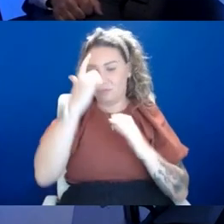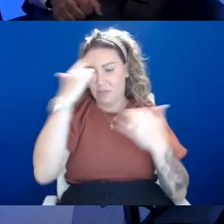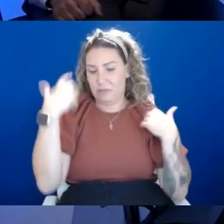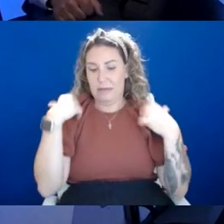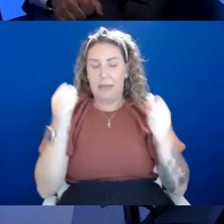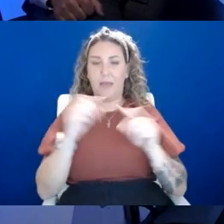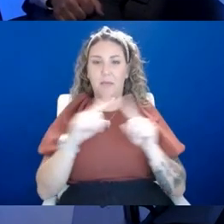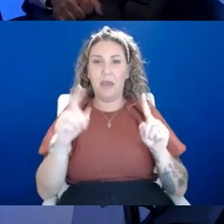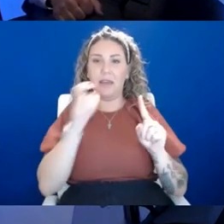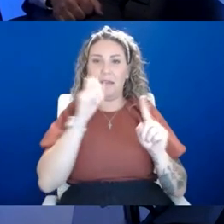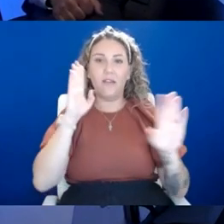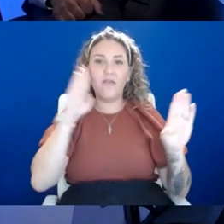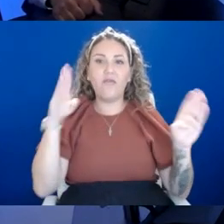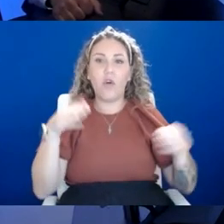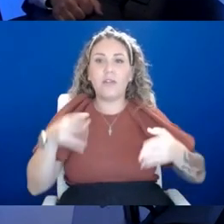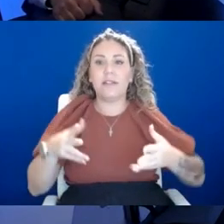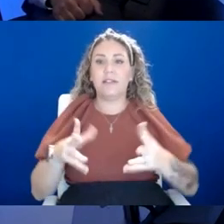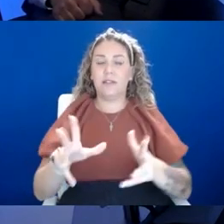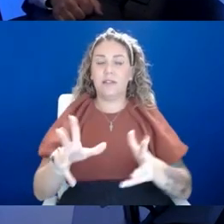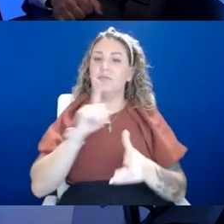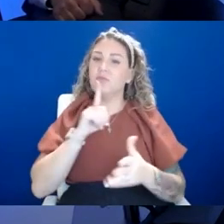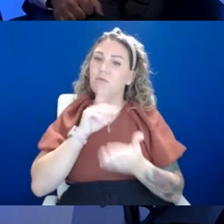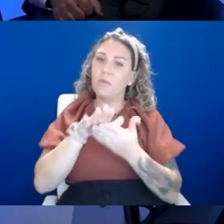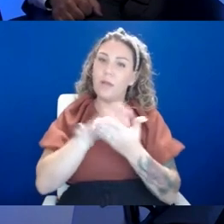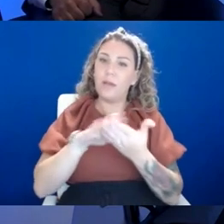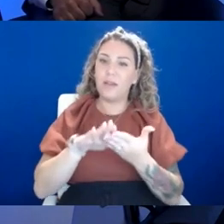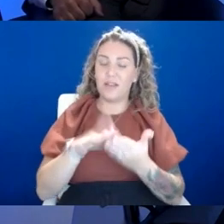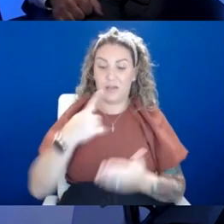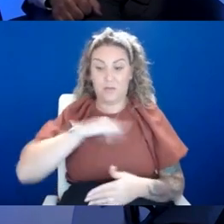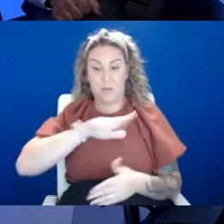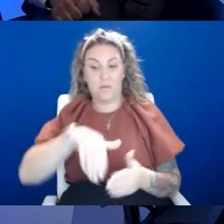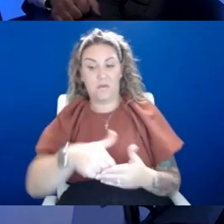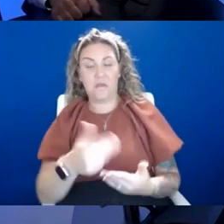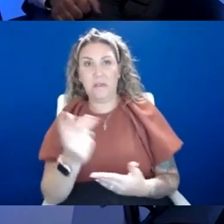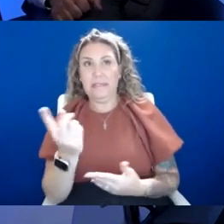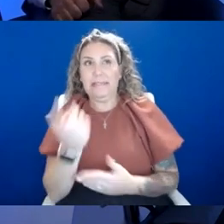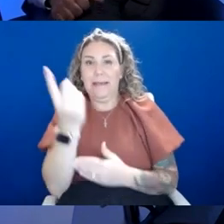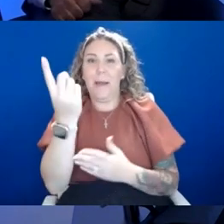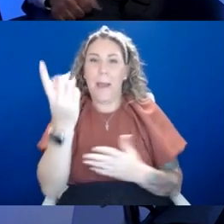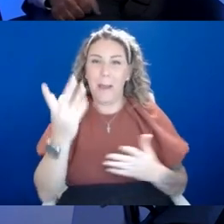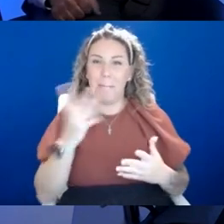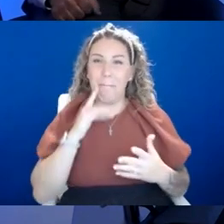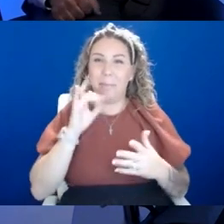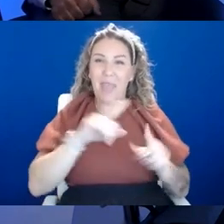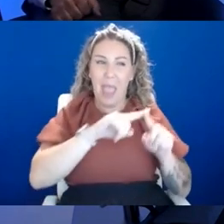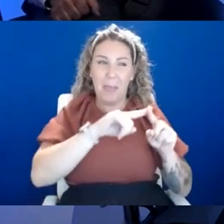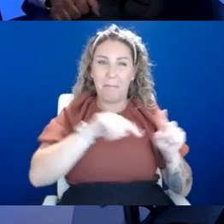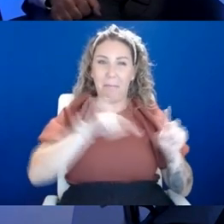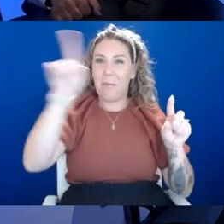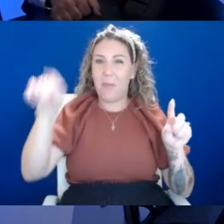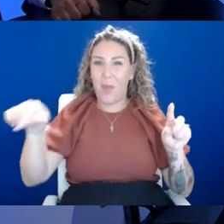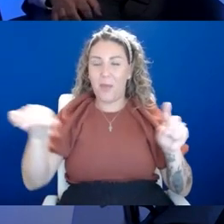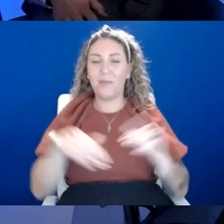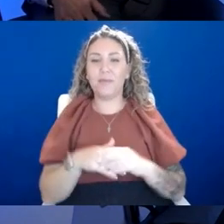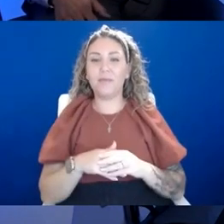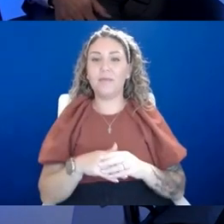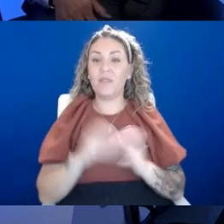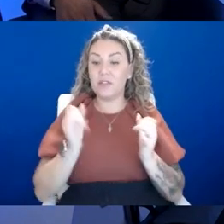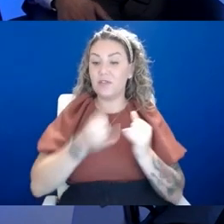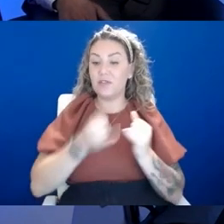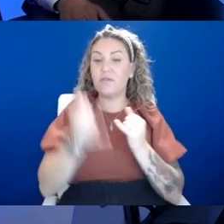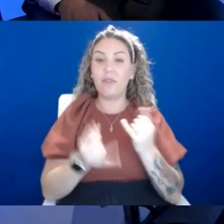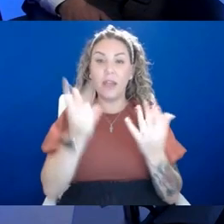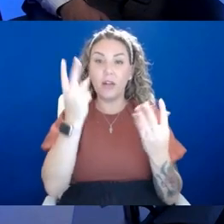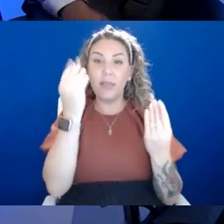today. So that's been really nice because I think we all probably have some or somewhere on that, on that curve. Uh, I want to get to our final thoughts today and